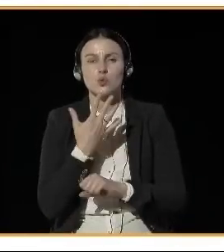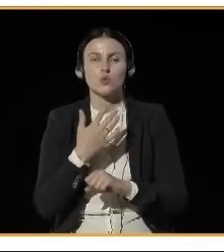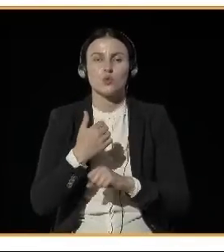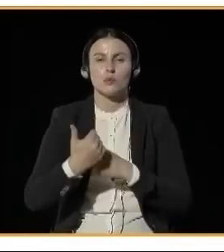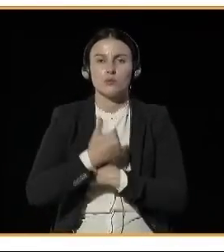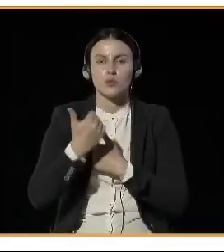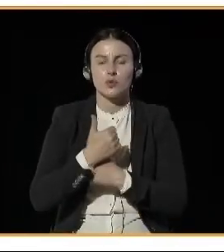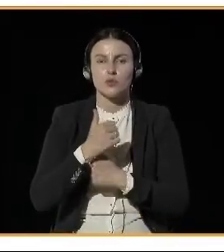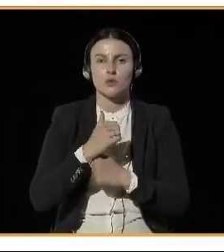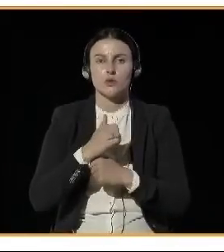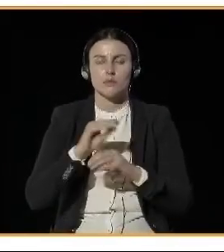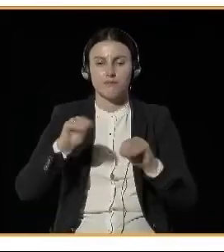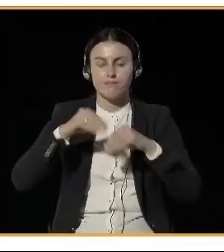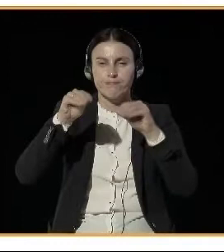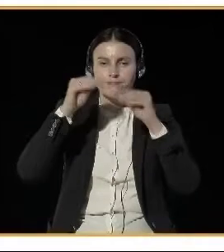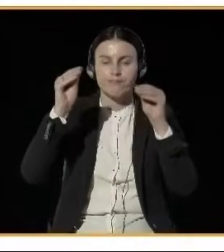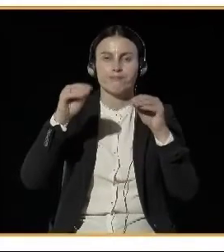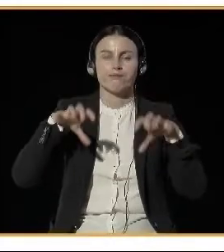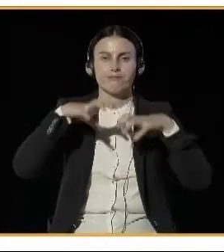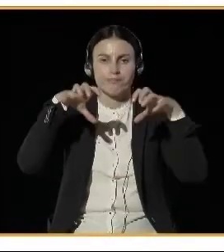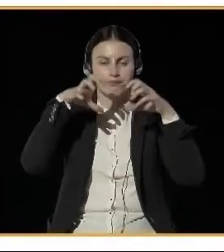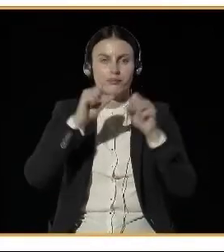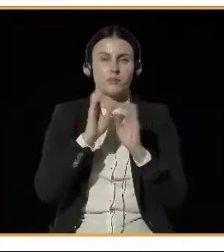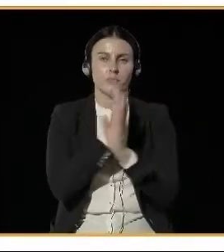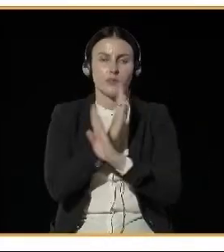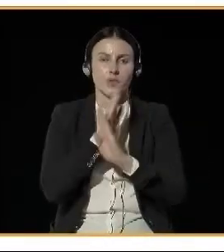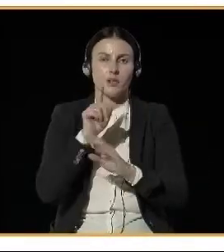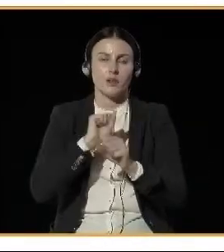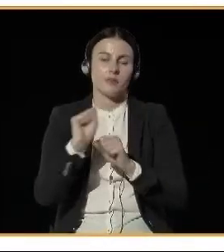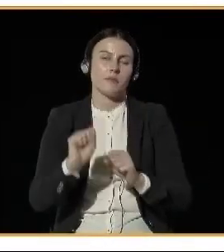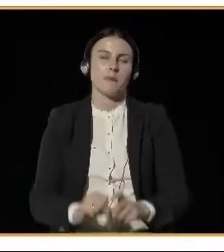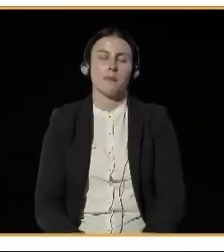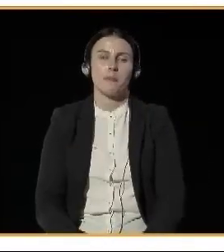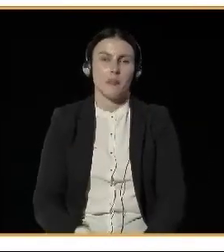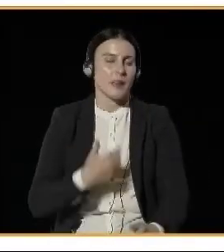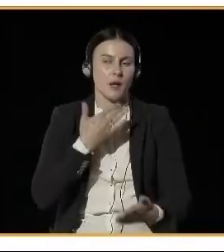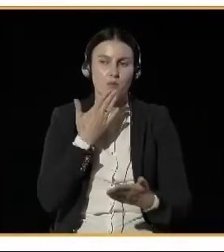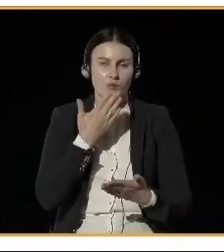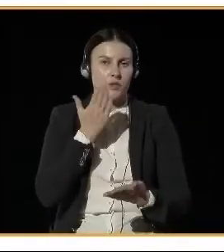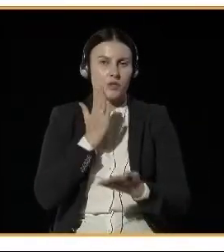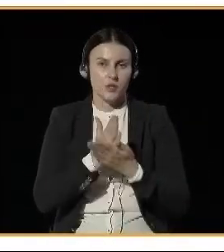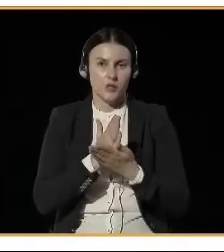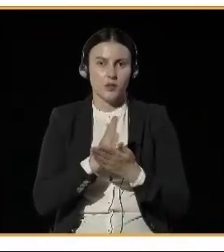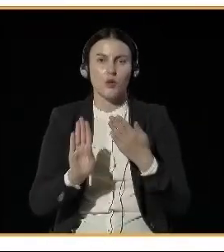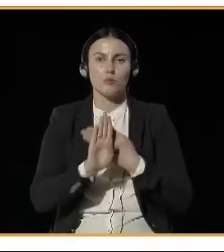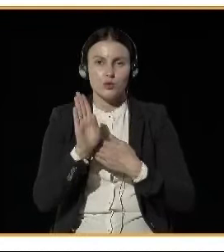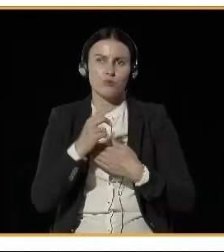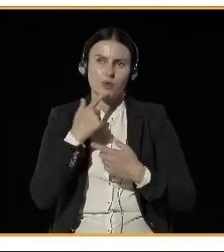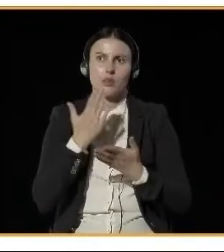in Polish cities. This is for Wrocław, but it applies to most regions other than